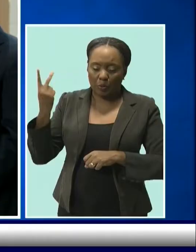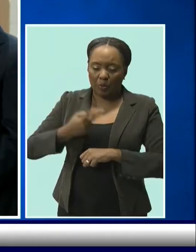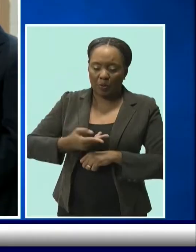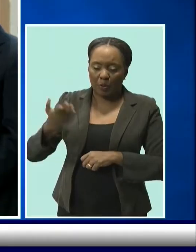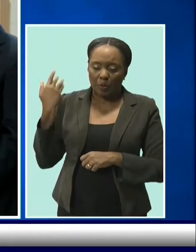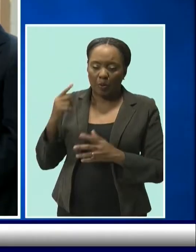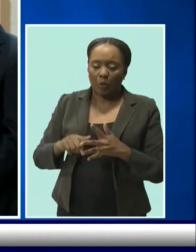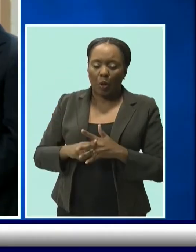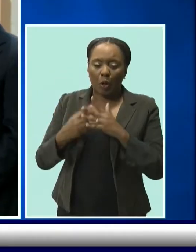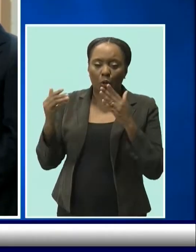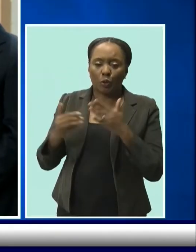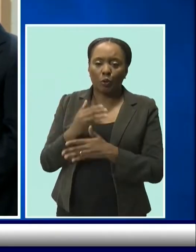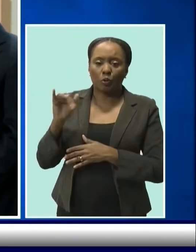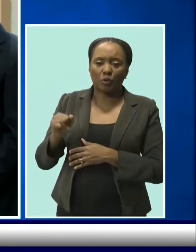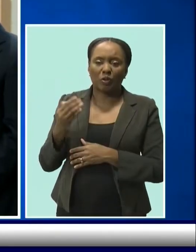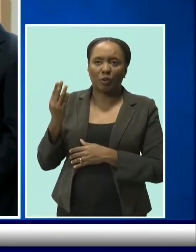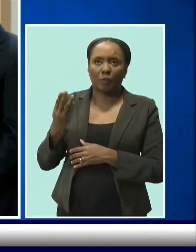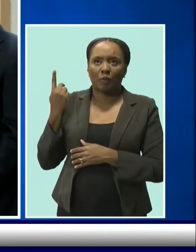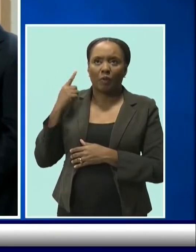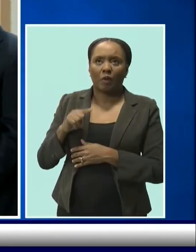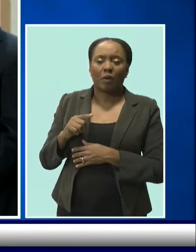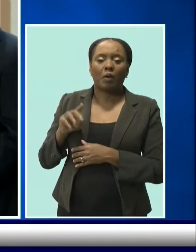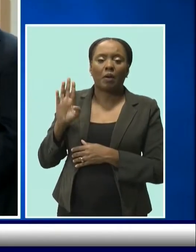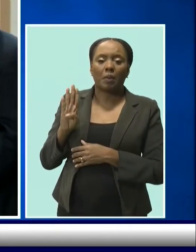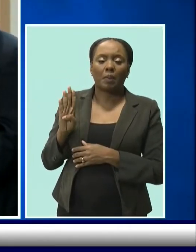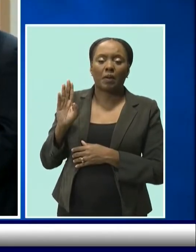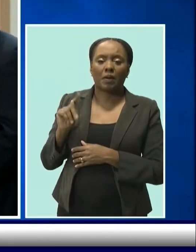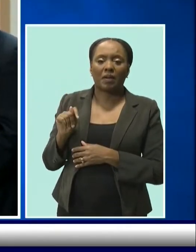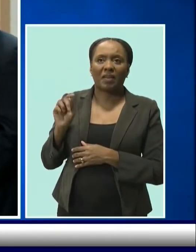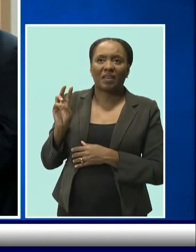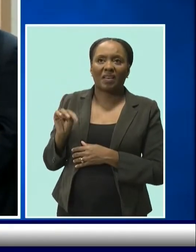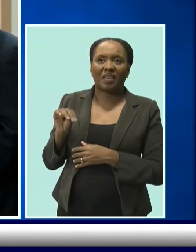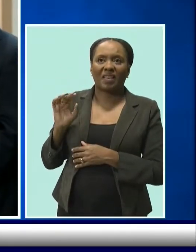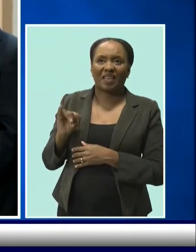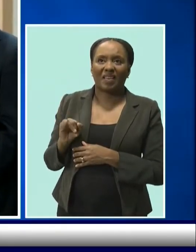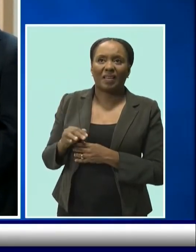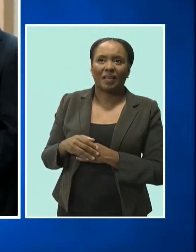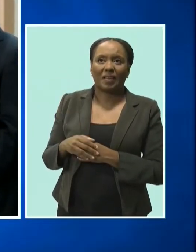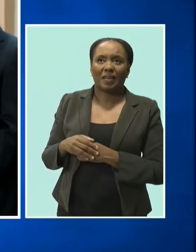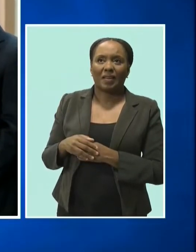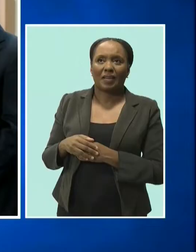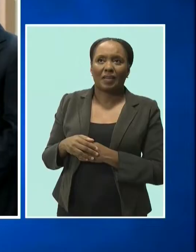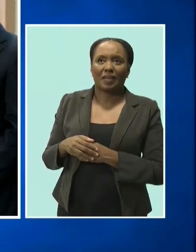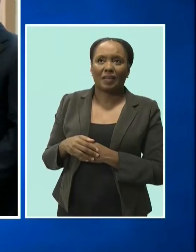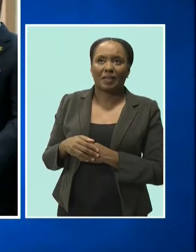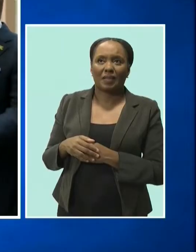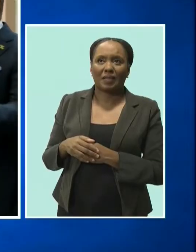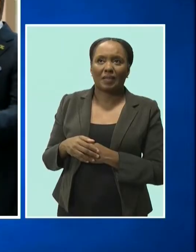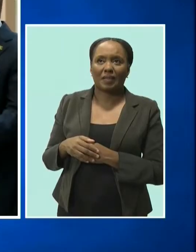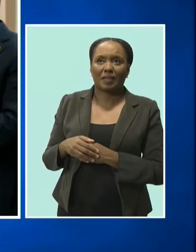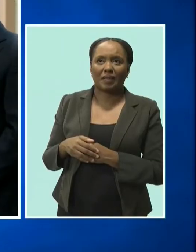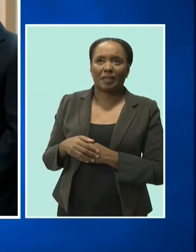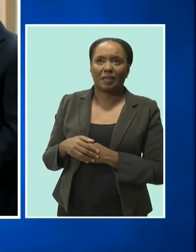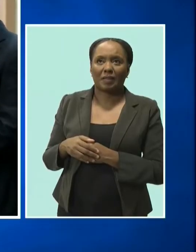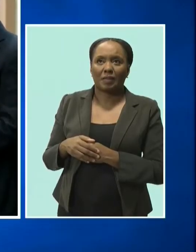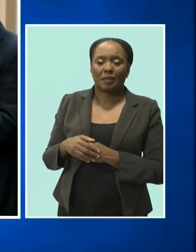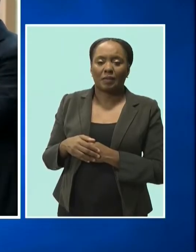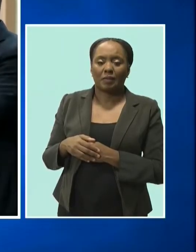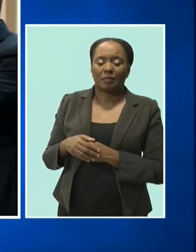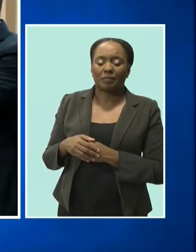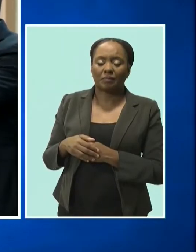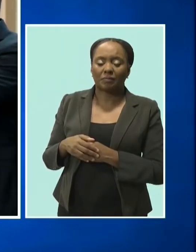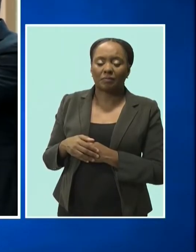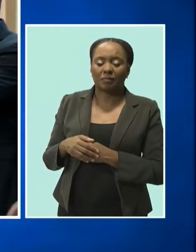as the CEO of the Barbados Tourism Board. And he's not only here alone, he brings his ministry and it's the Honorable